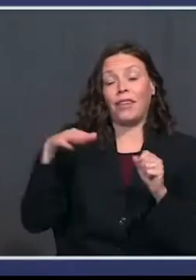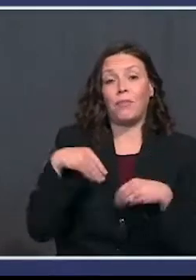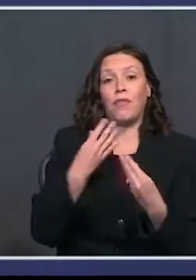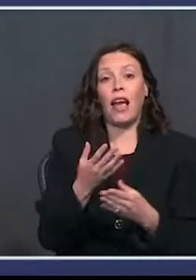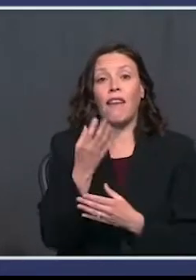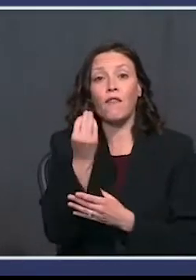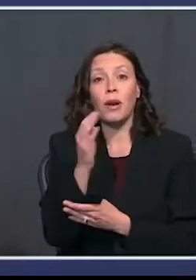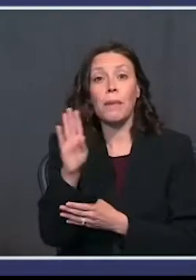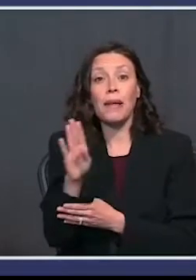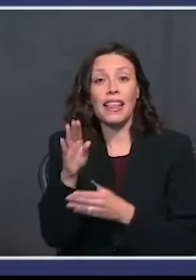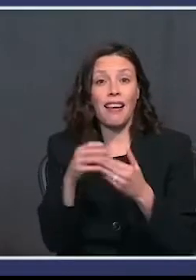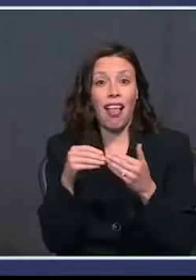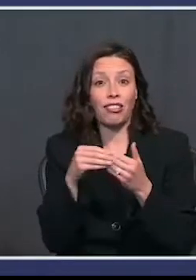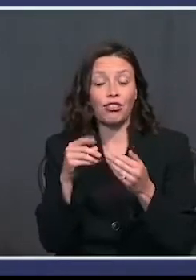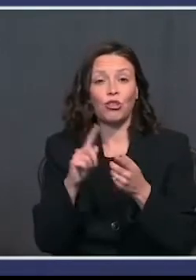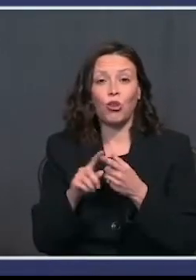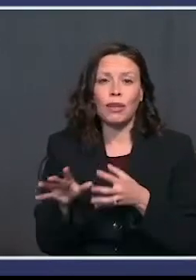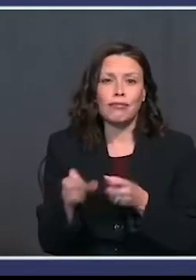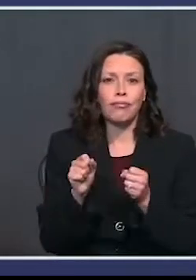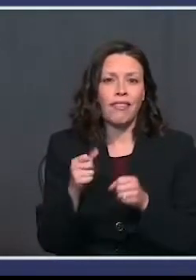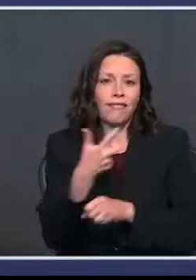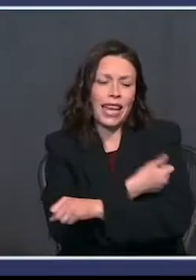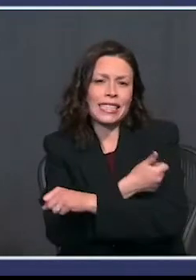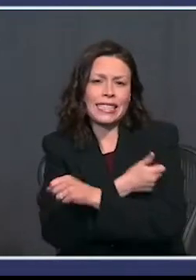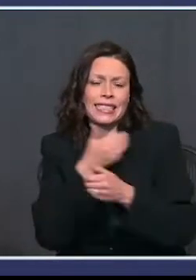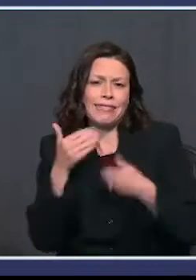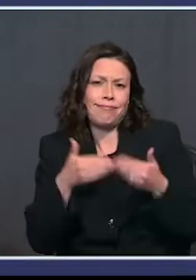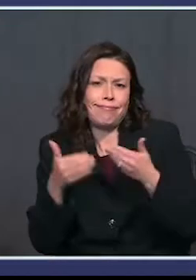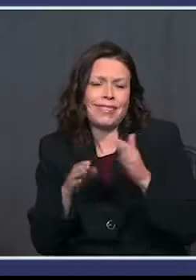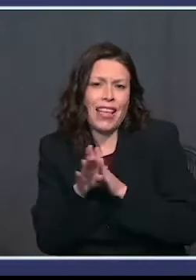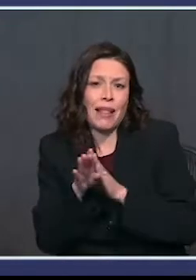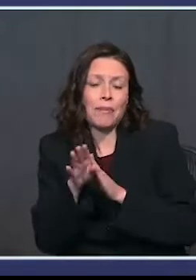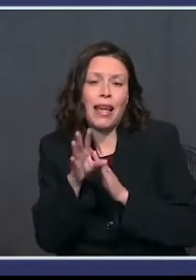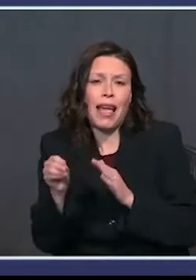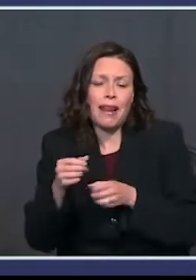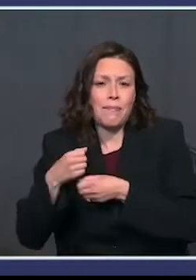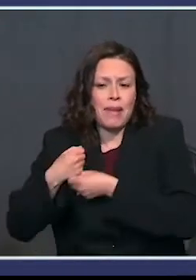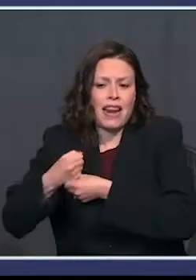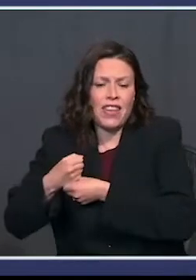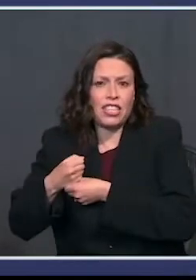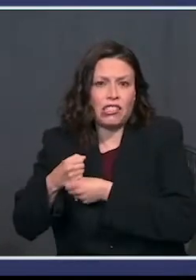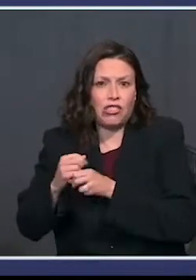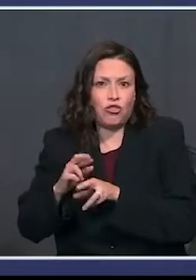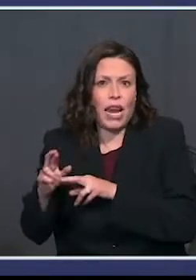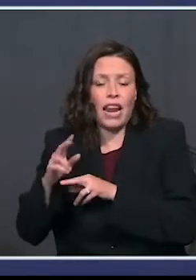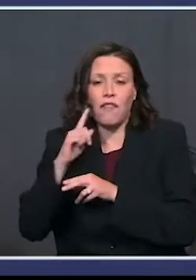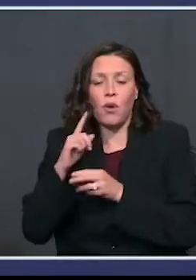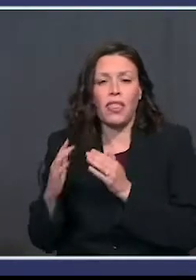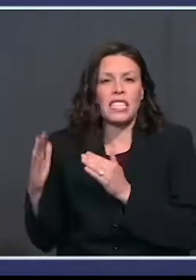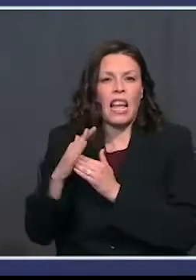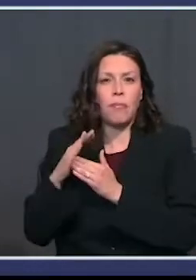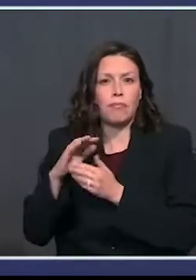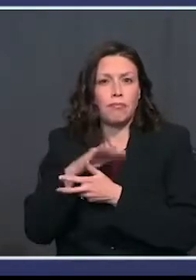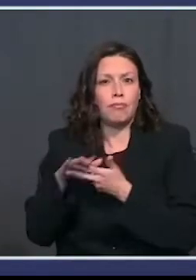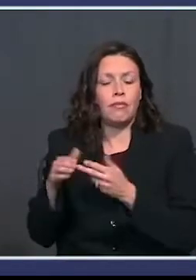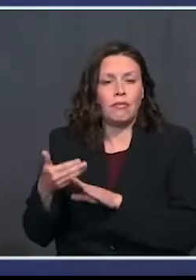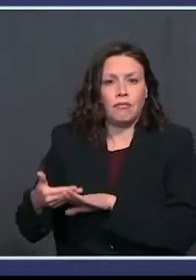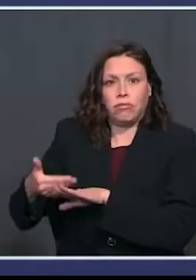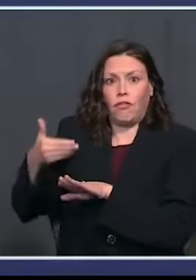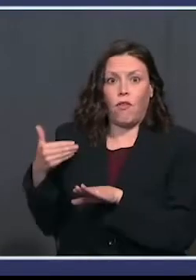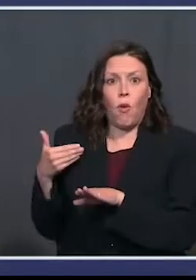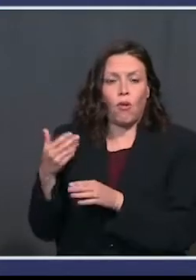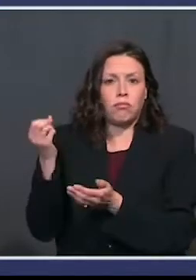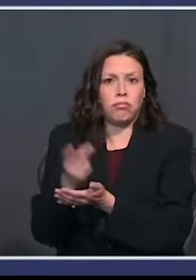of $14 billion to accelerate vaccine development and to manufacture all of the top candidates in advance, long in